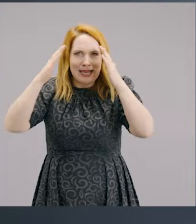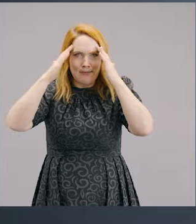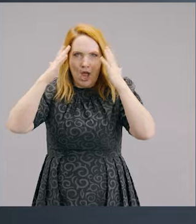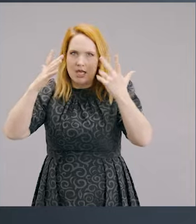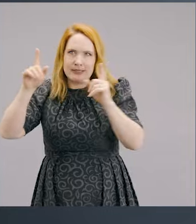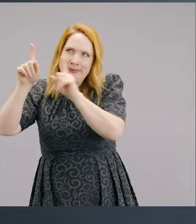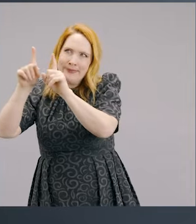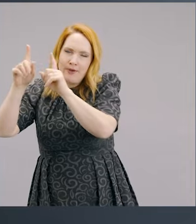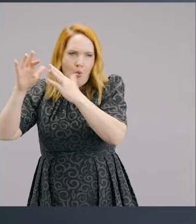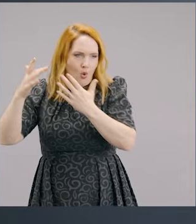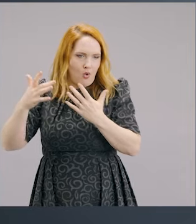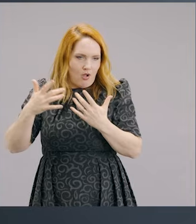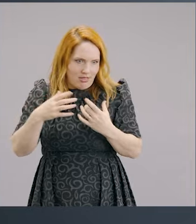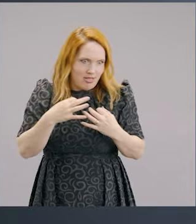minds.